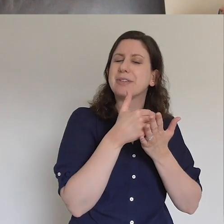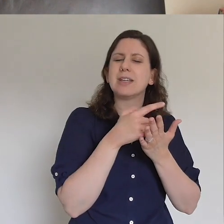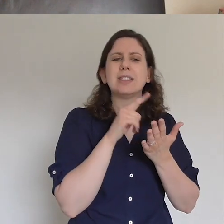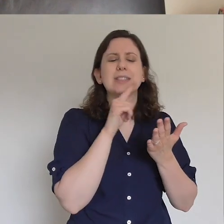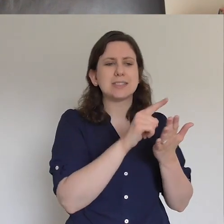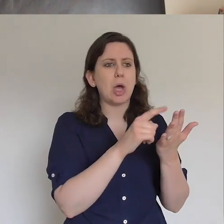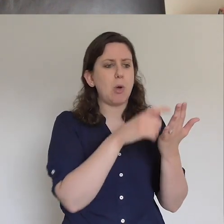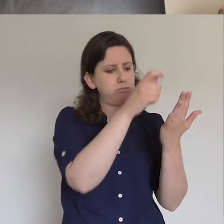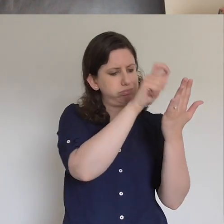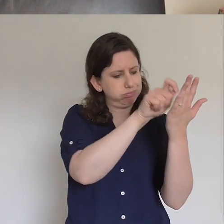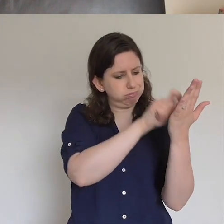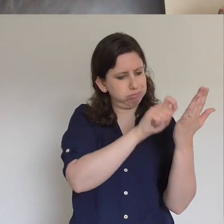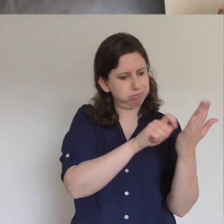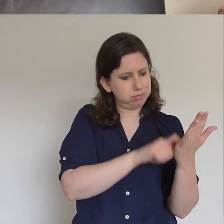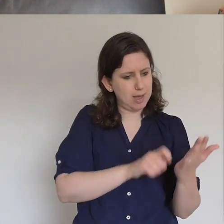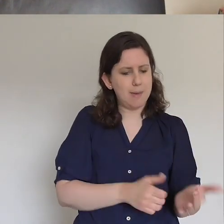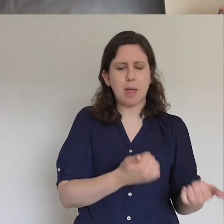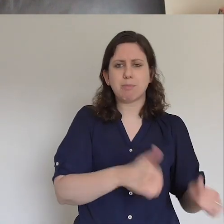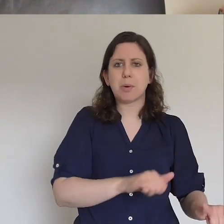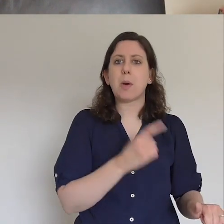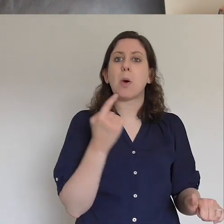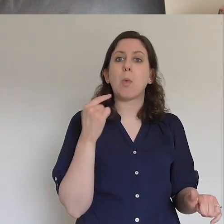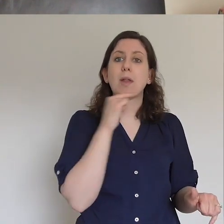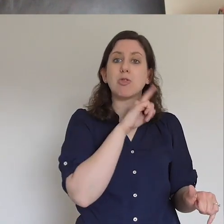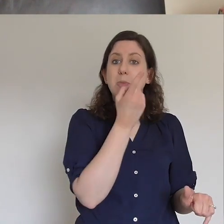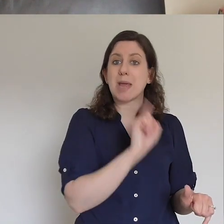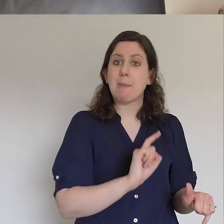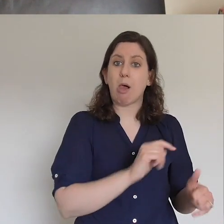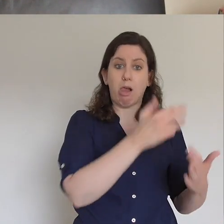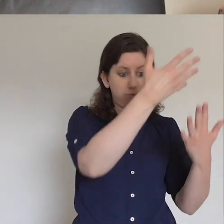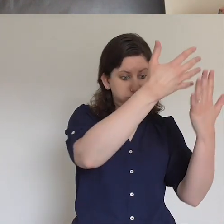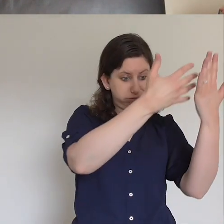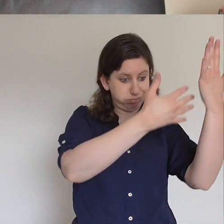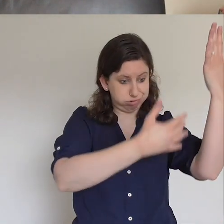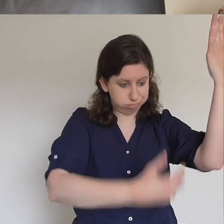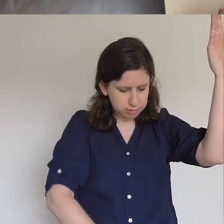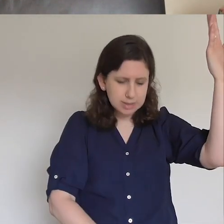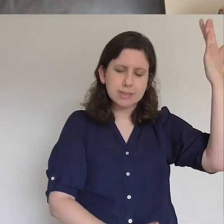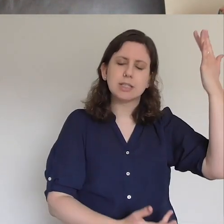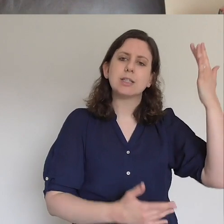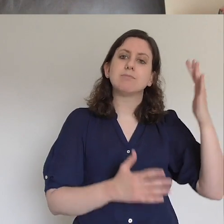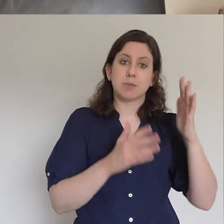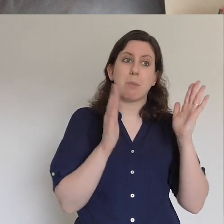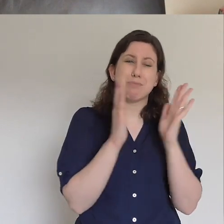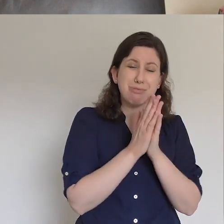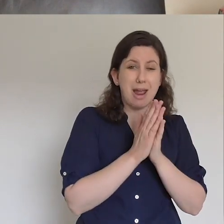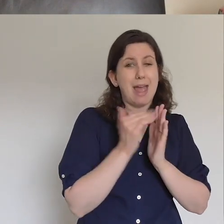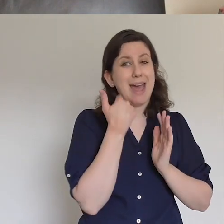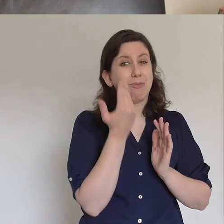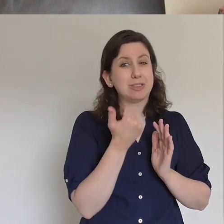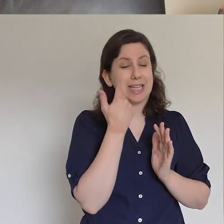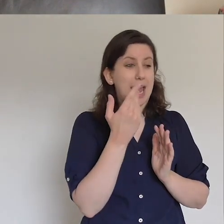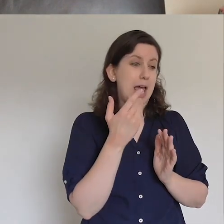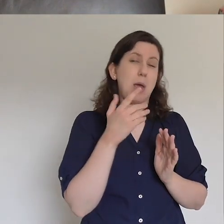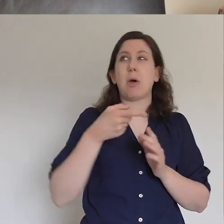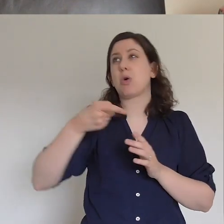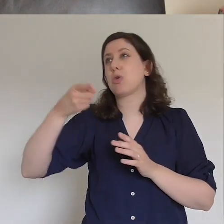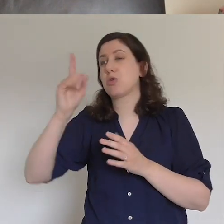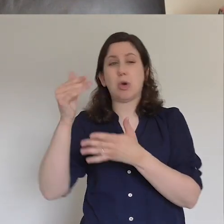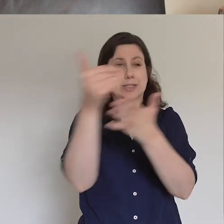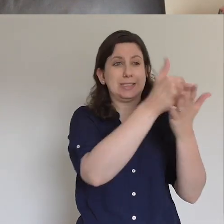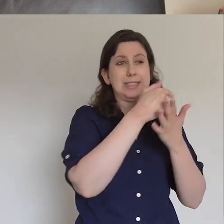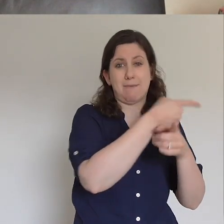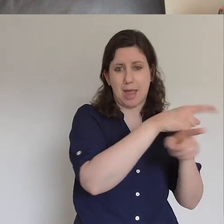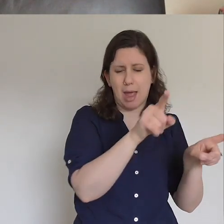just a tick list he petitioned every day for those 100 people to come to know Jesus and you know by the time Moody died 96 of them had given their lives to Jesus